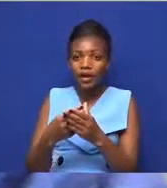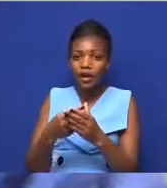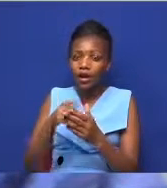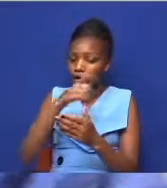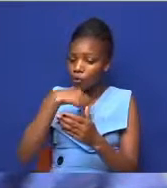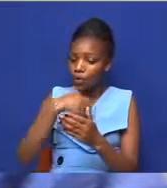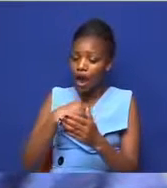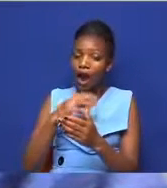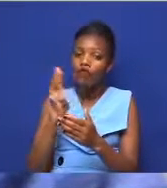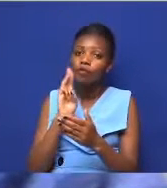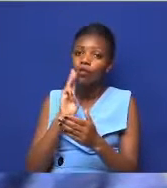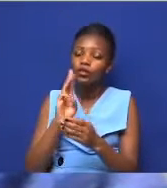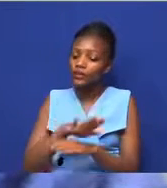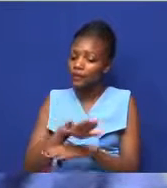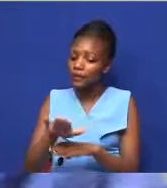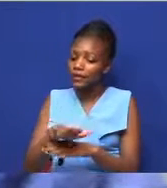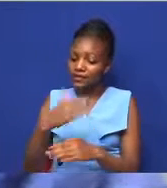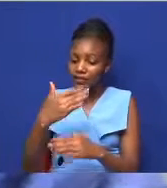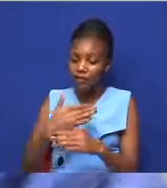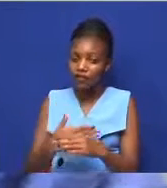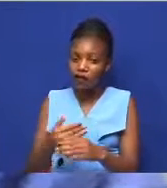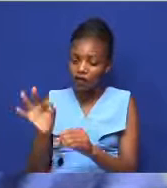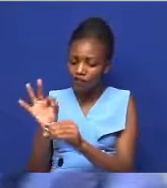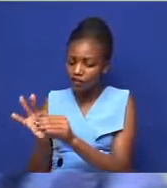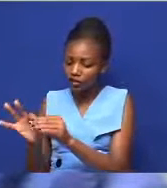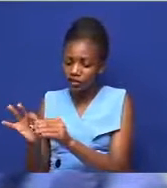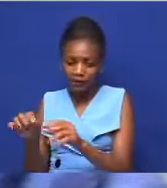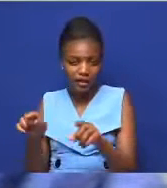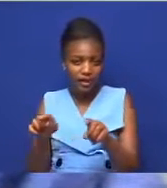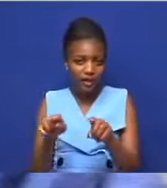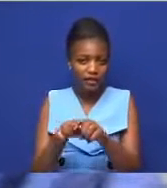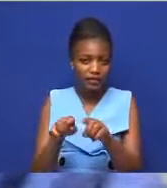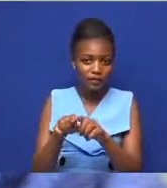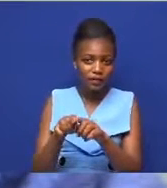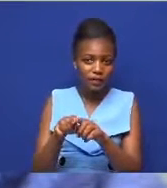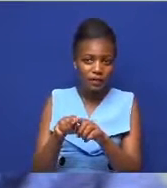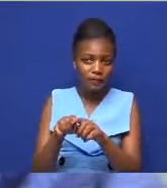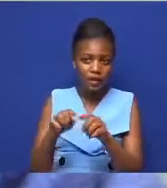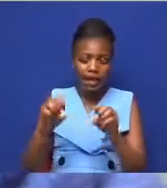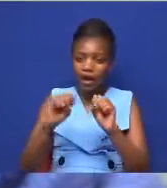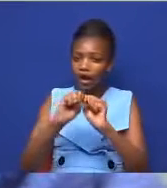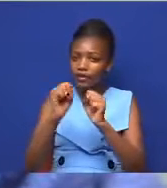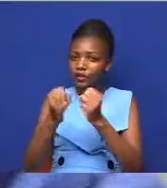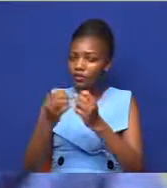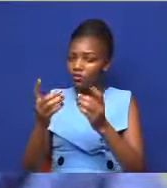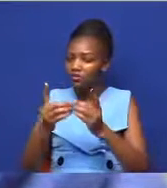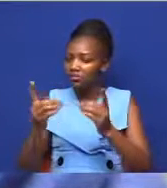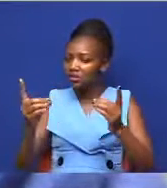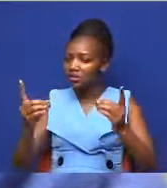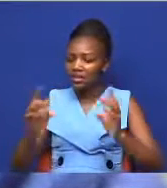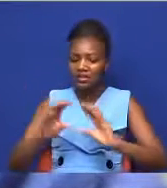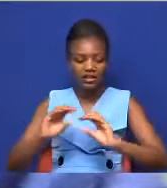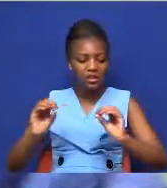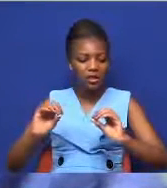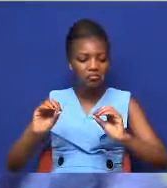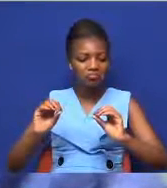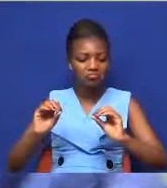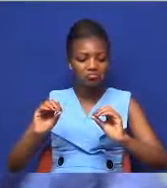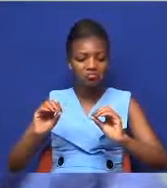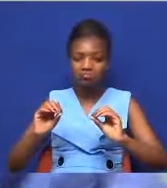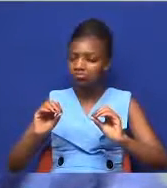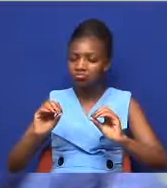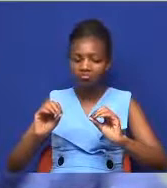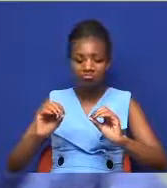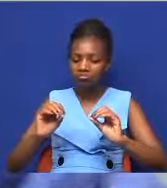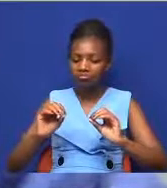place outside before entering the polling station. But no social distancing was observed during the campaigns and even during the